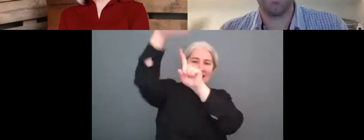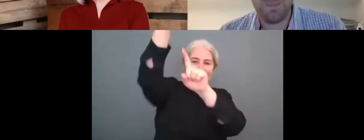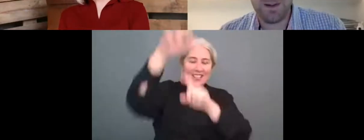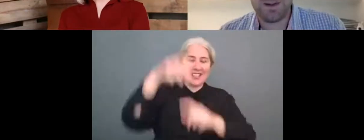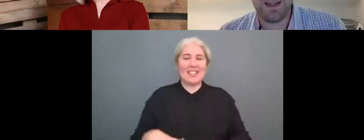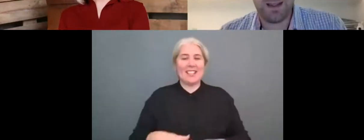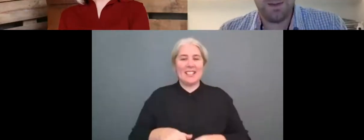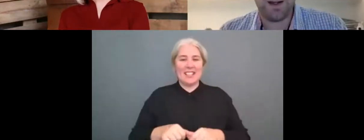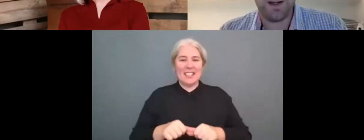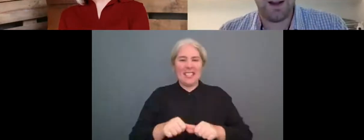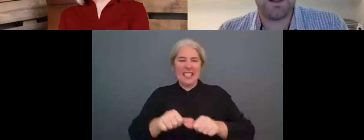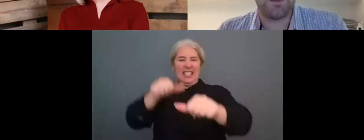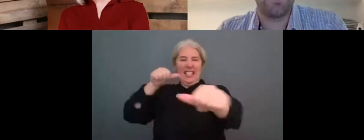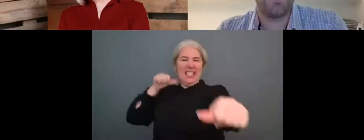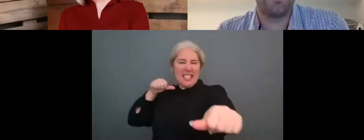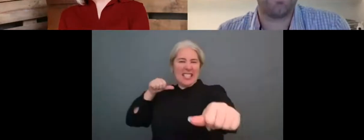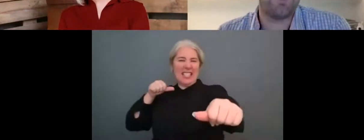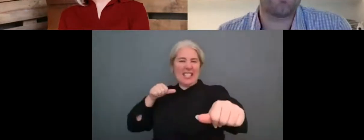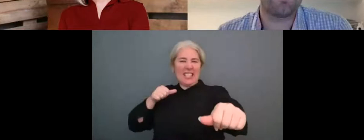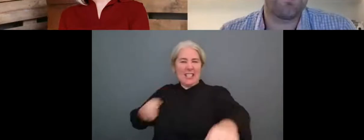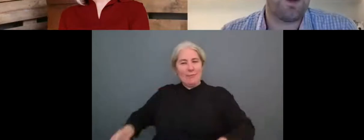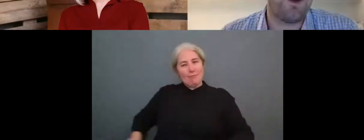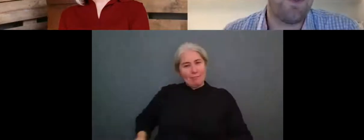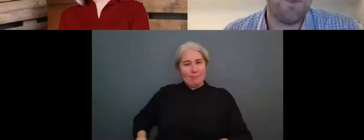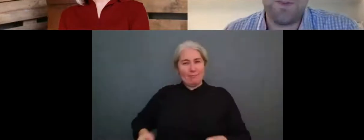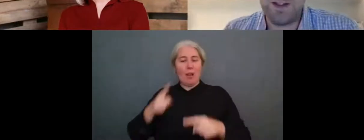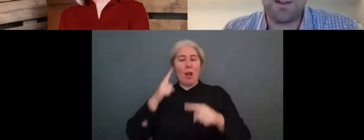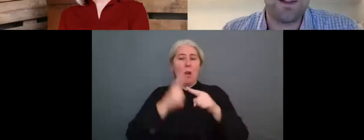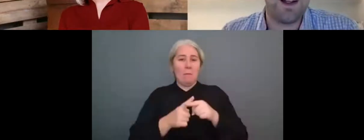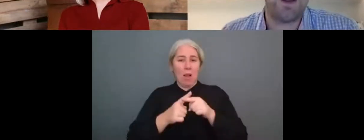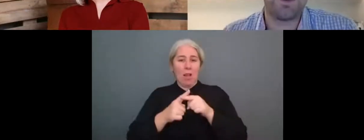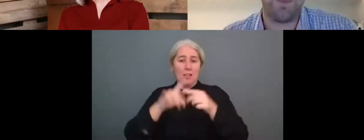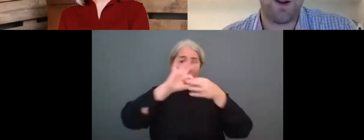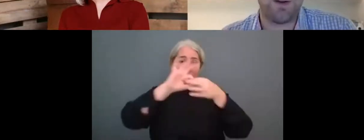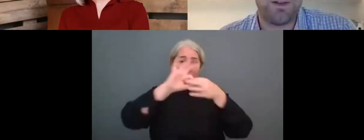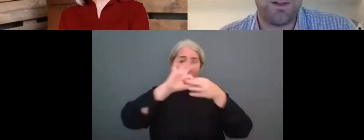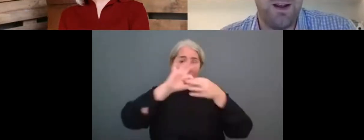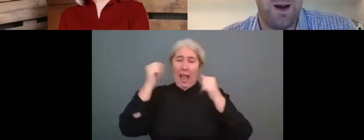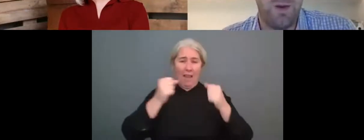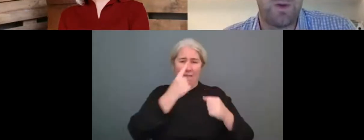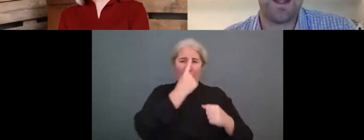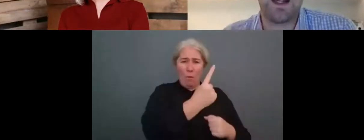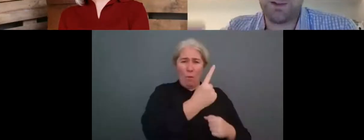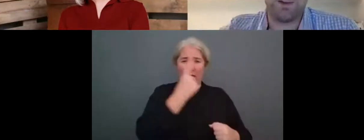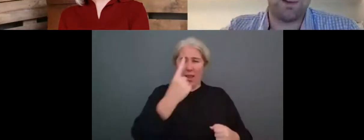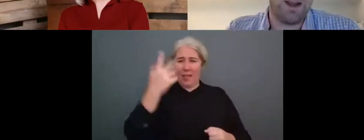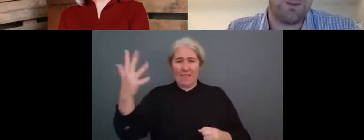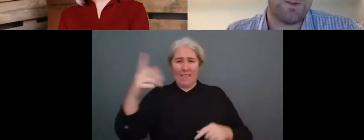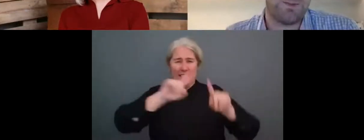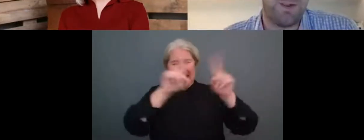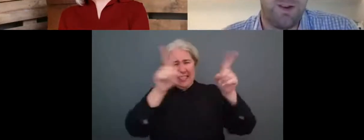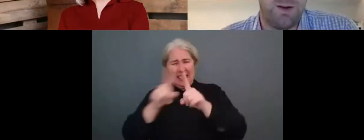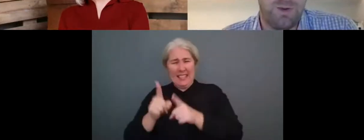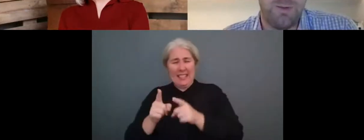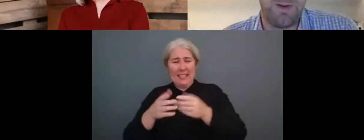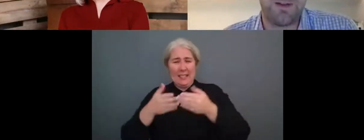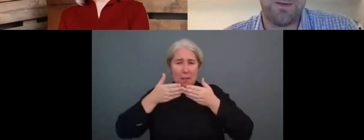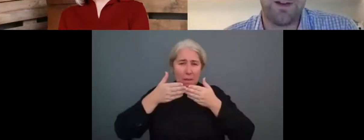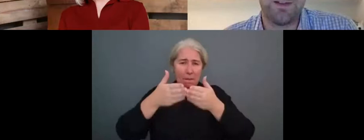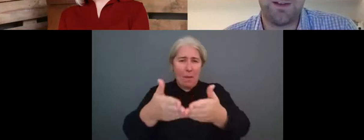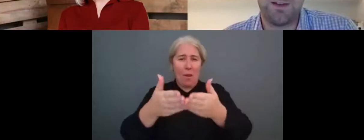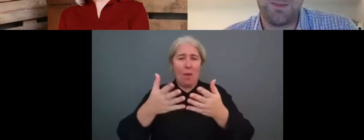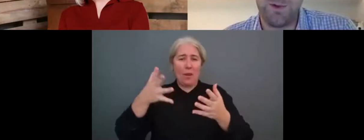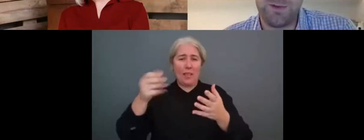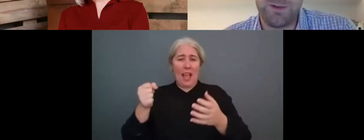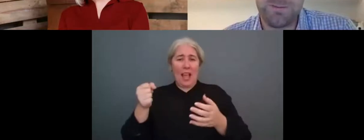sailing, Olympic sailing, Olympic classes. So we have 115 classes of boats, uh, we sanction, um, some of the, well, the biggest